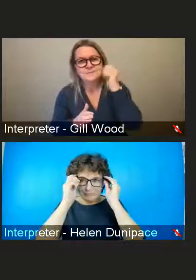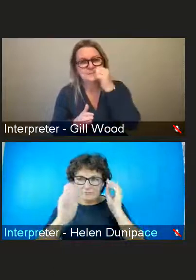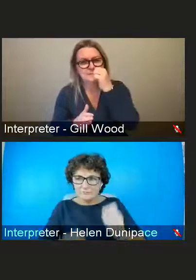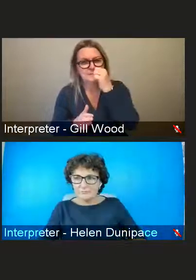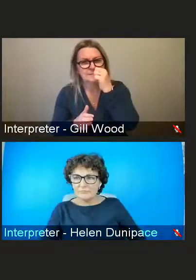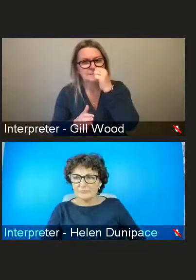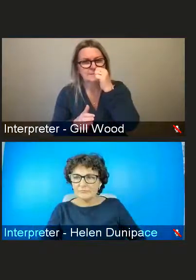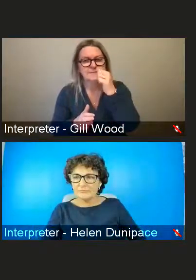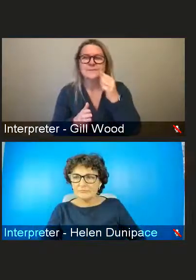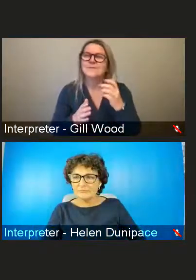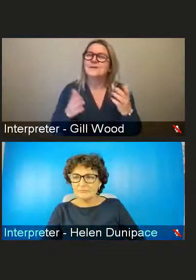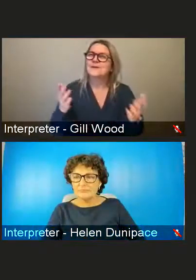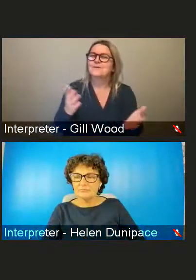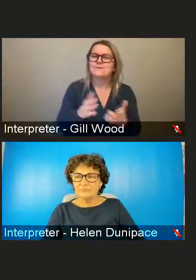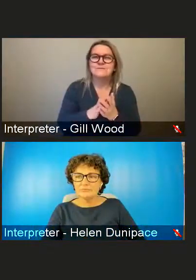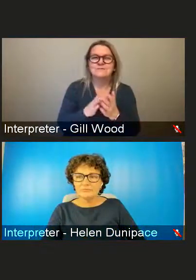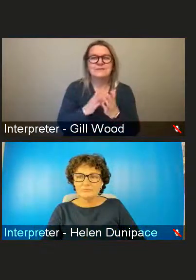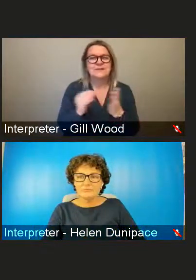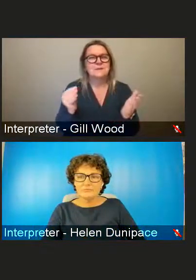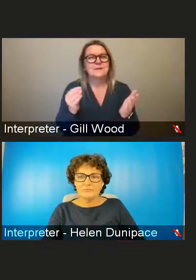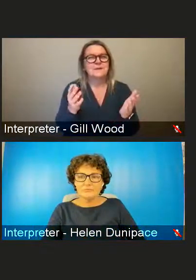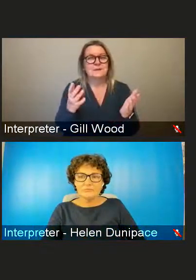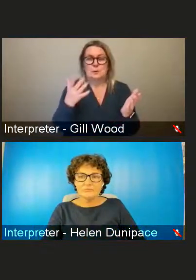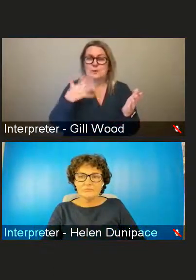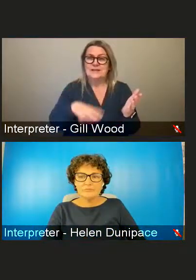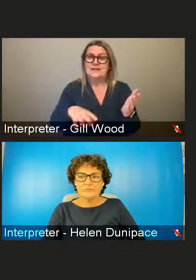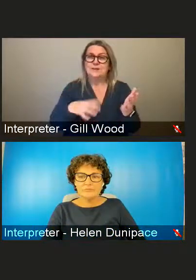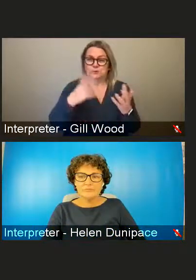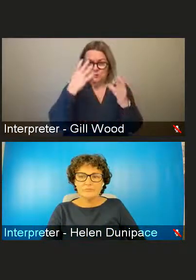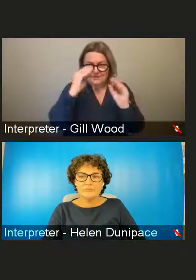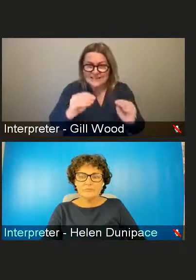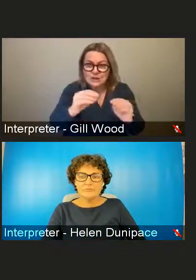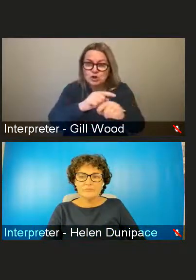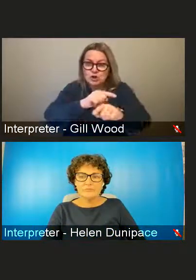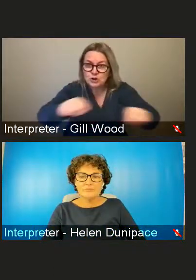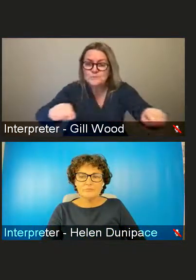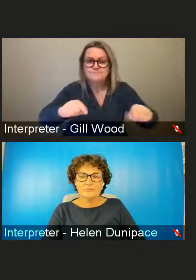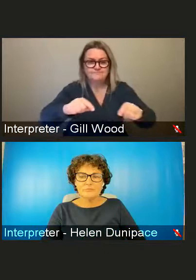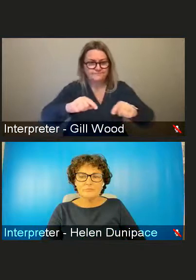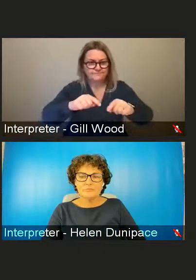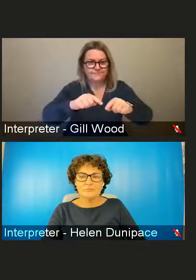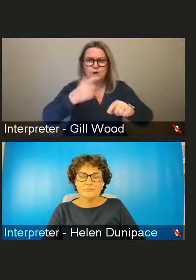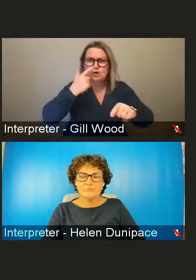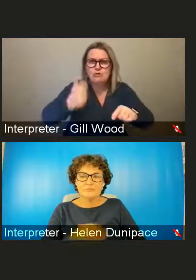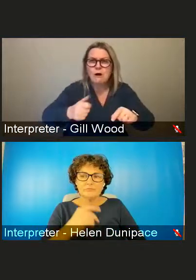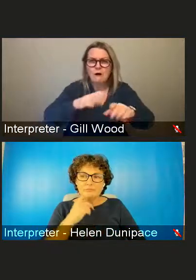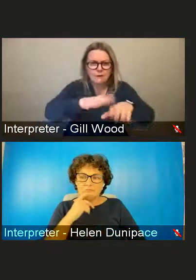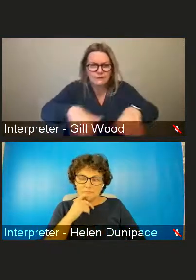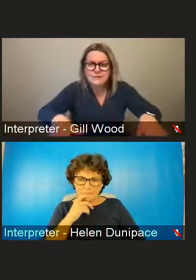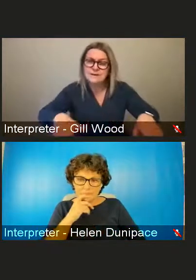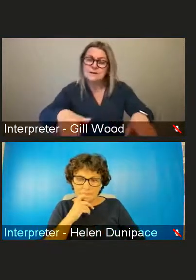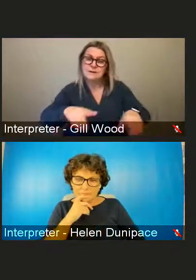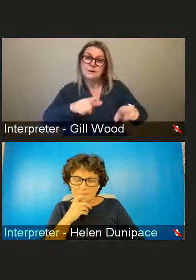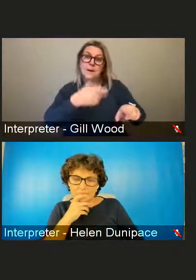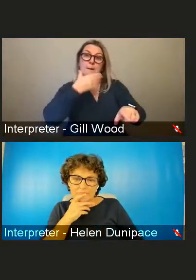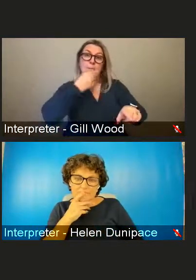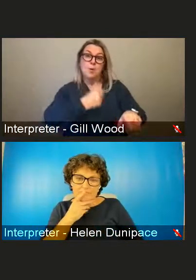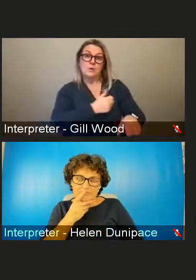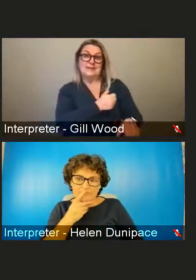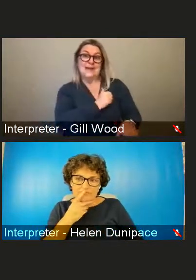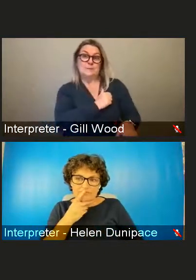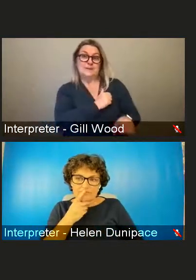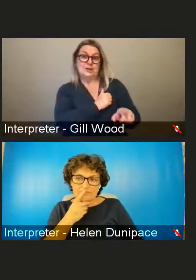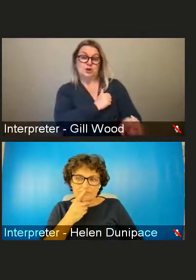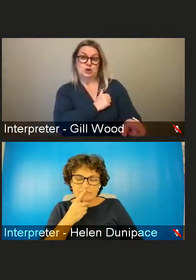home, what the expectations are on boys in relation to how they look at